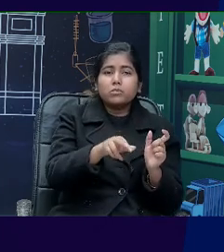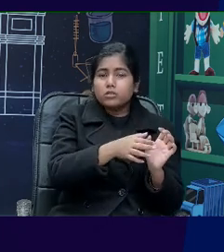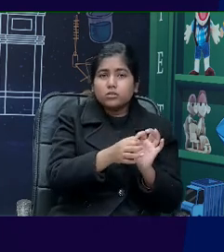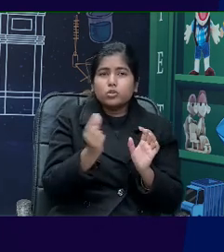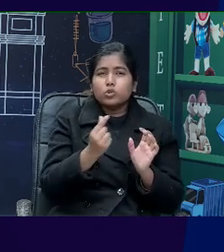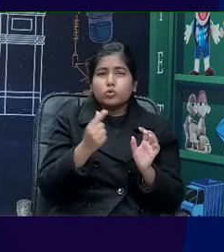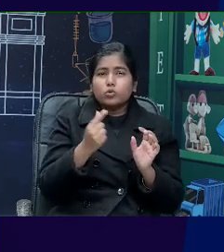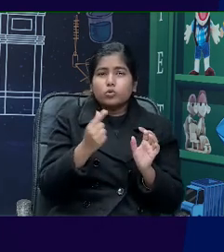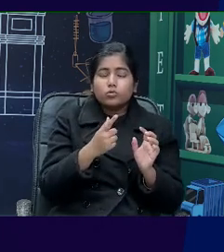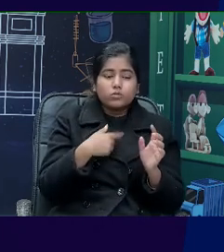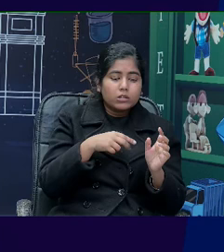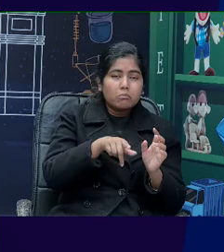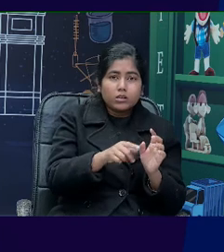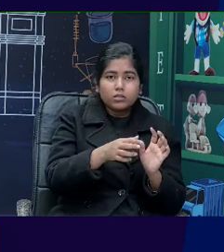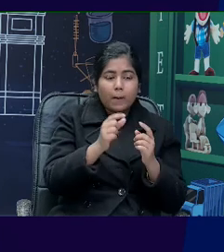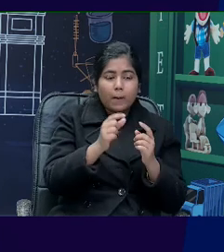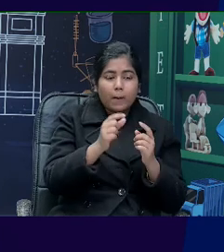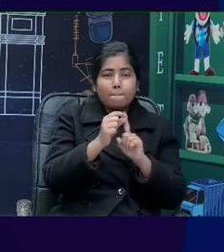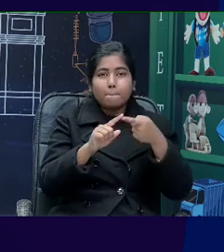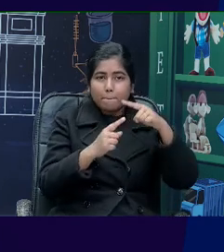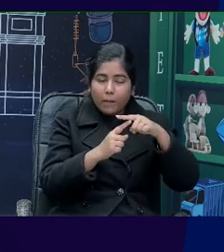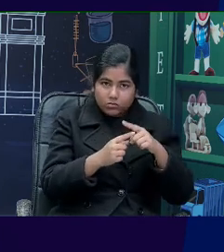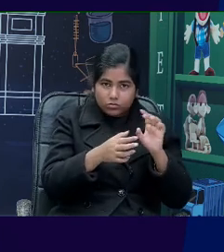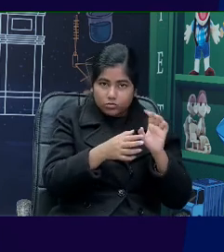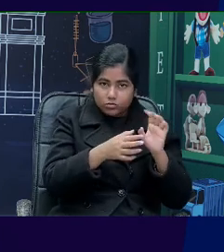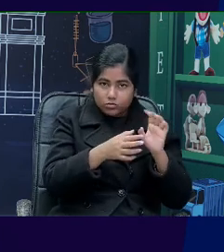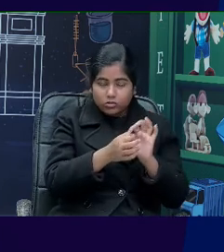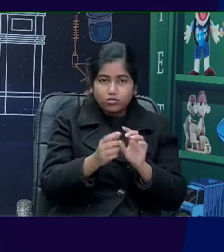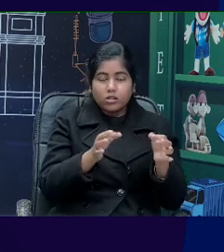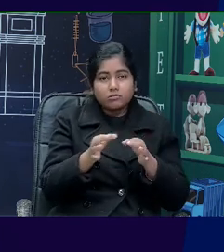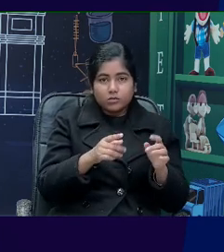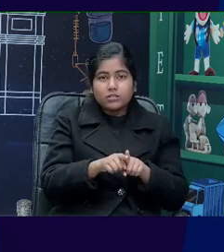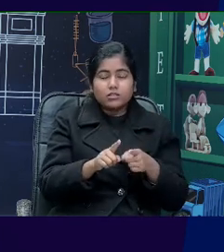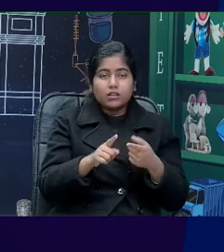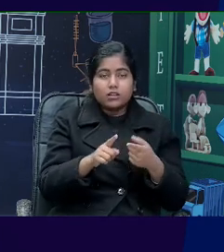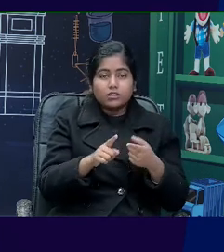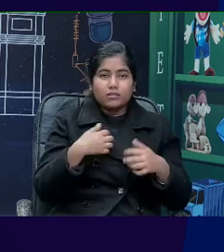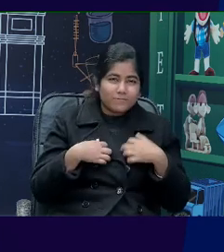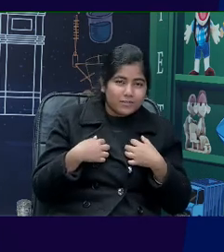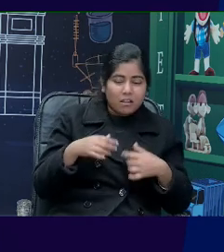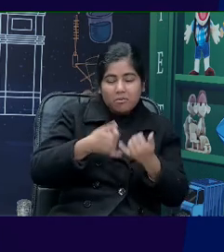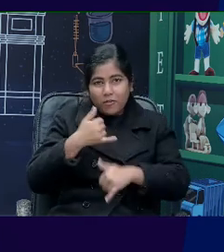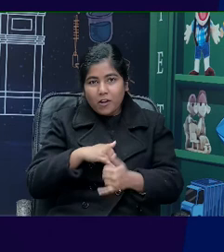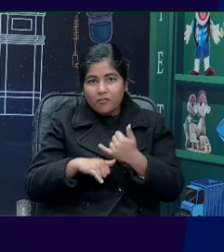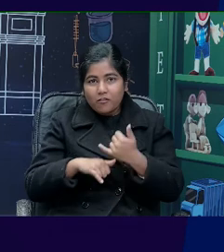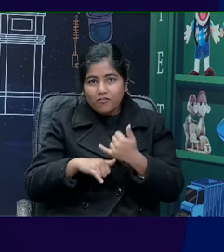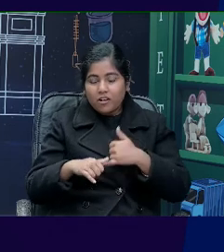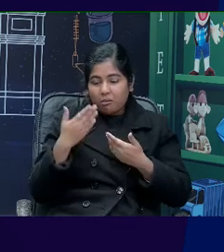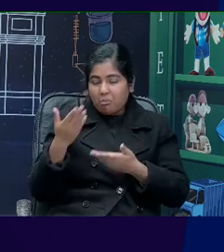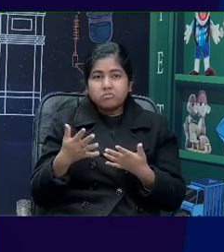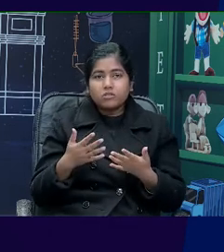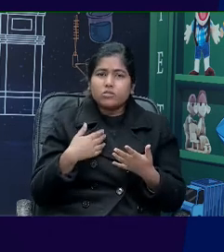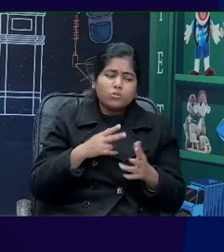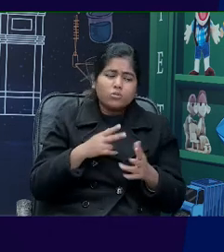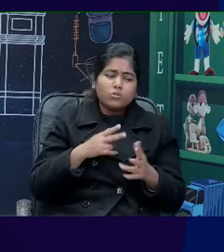you know, usually used to define pets such as enthusiastic, smart, playful, disobedient. you